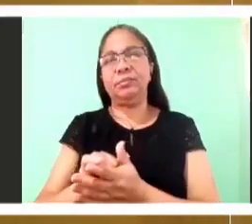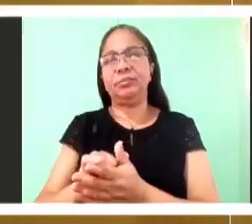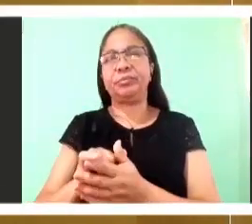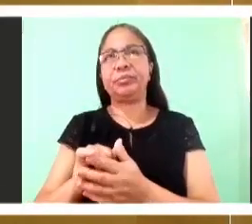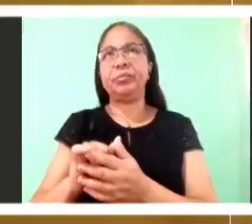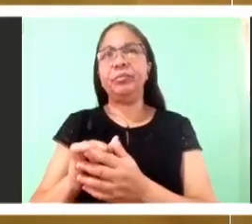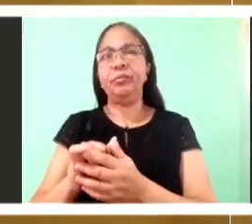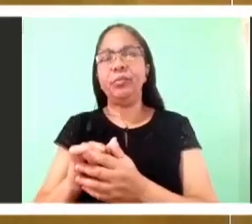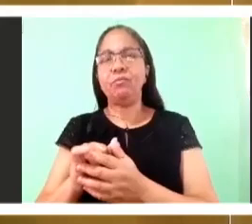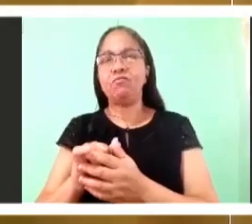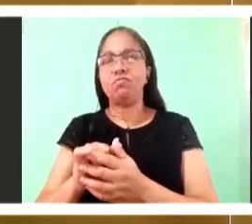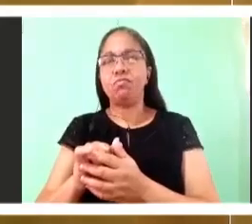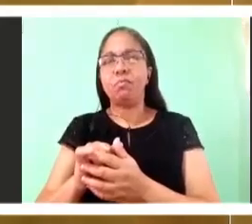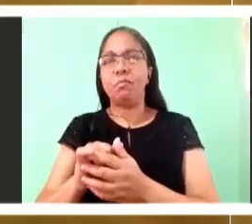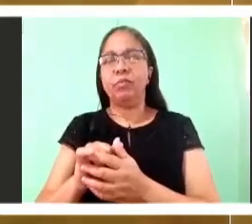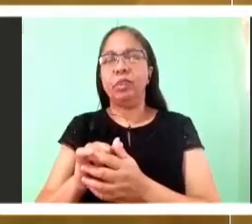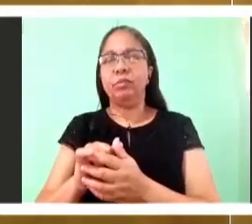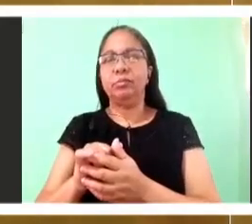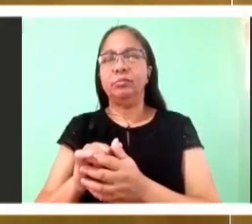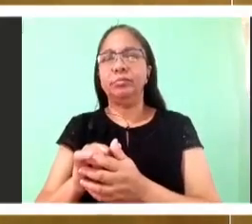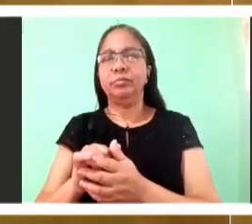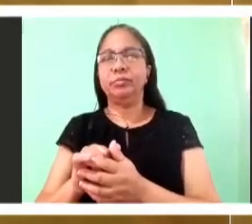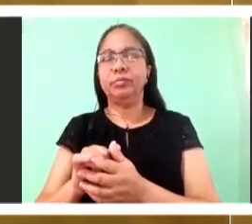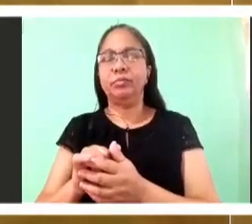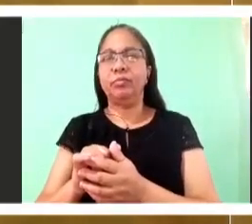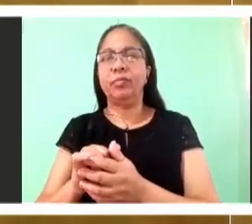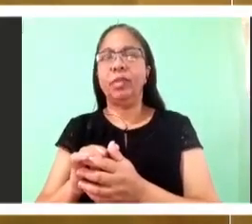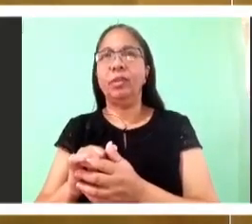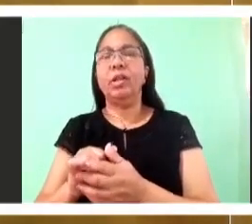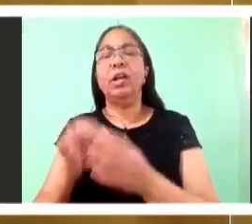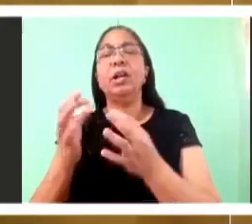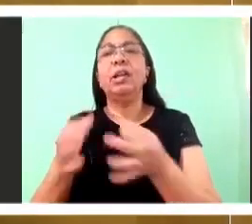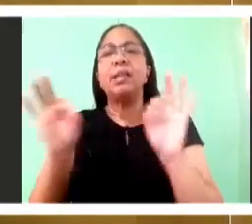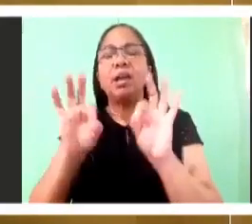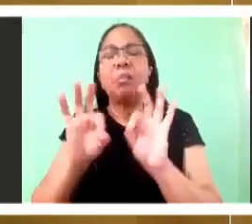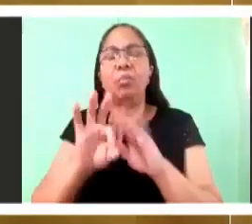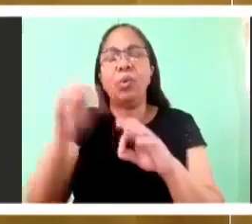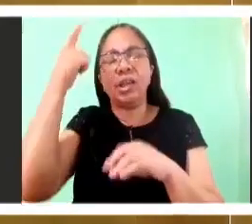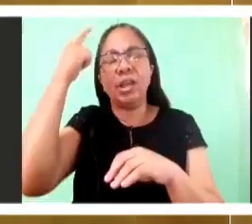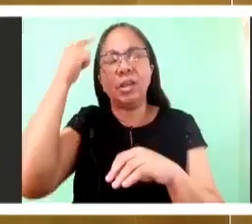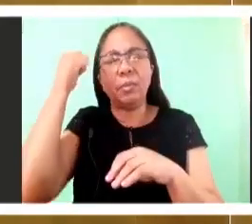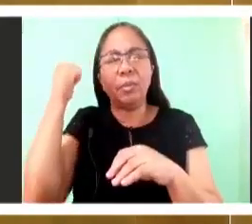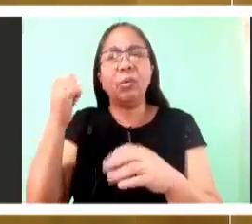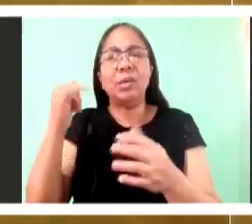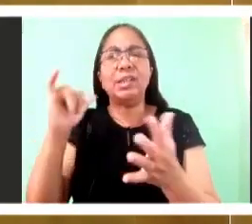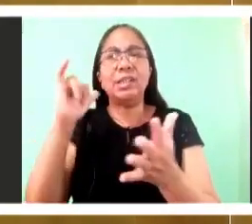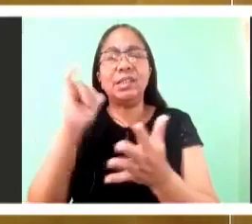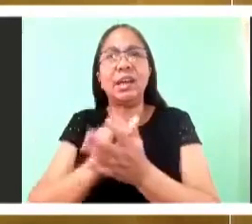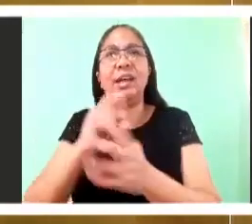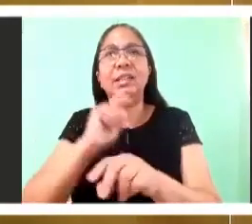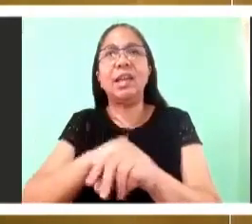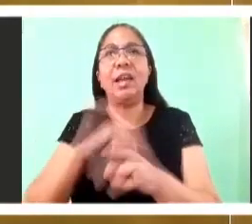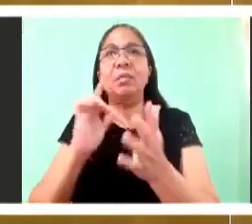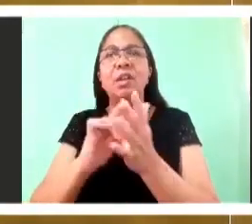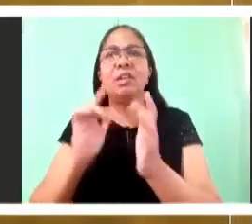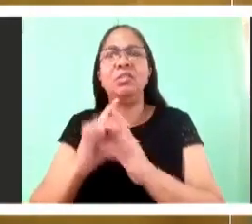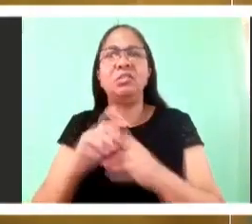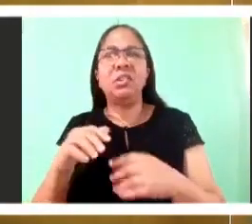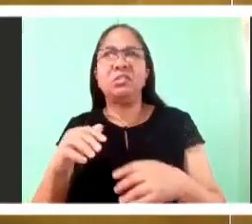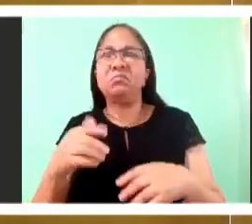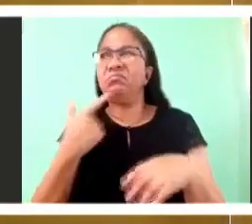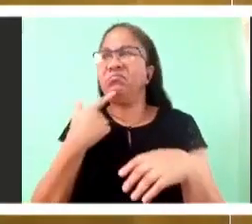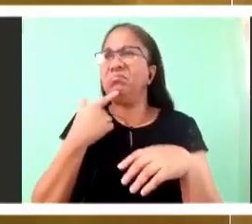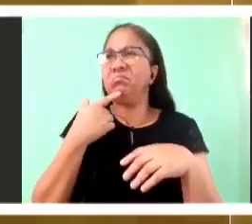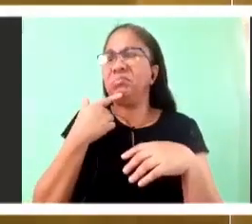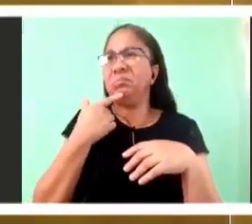saying, oh gosh, oh God, what is wrong with y'all? Y'all can understand, are we only talking metaphorically? Remember in his